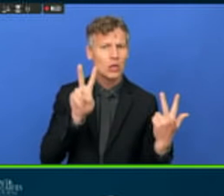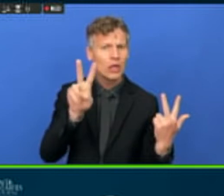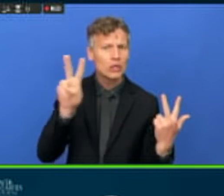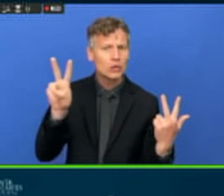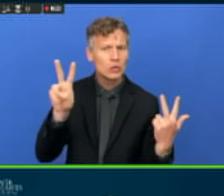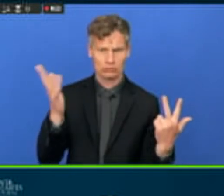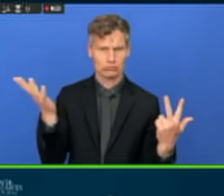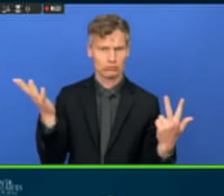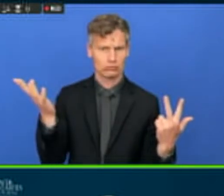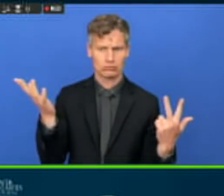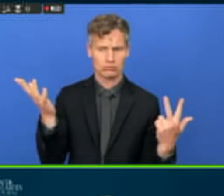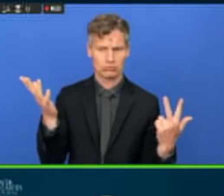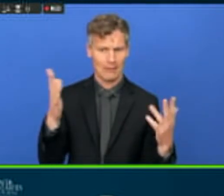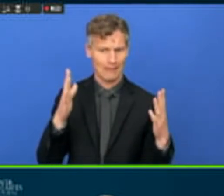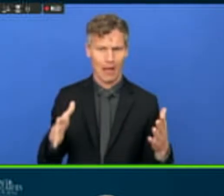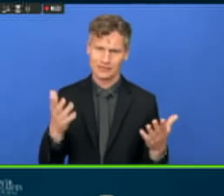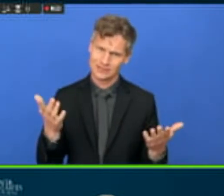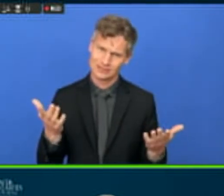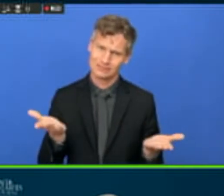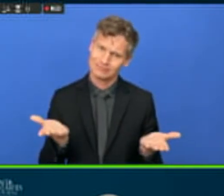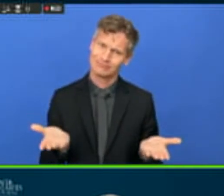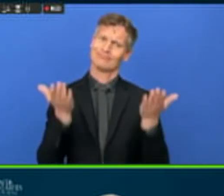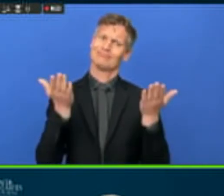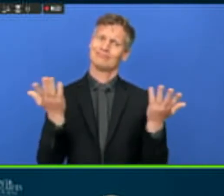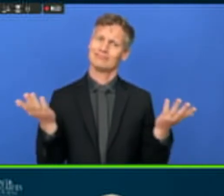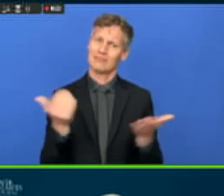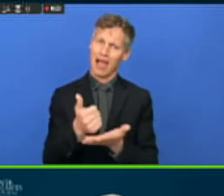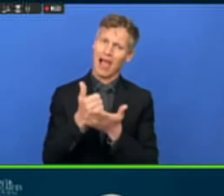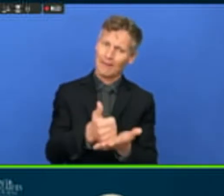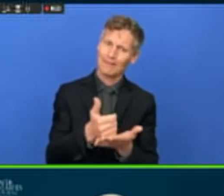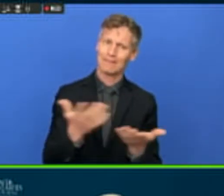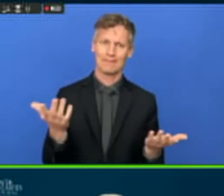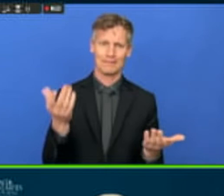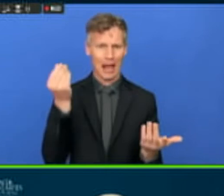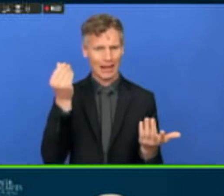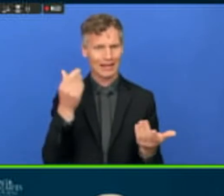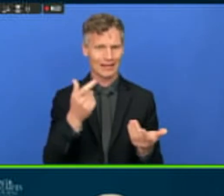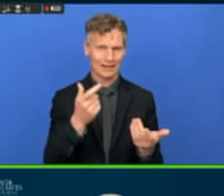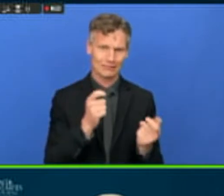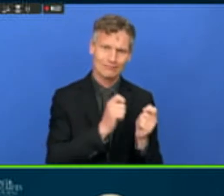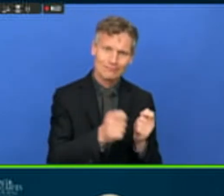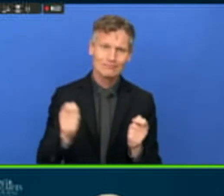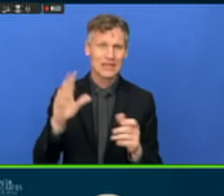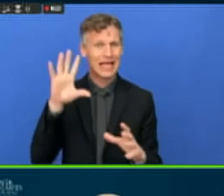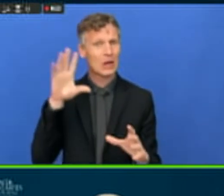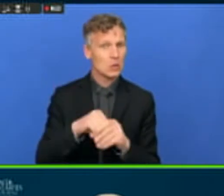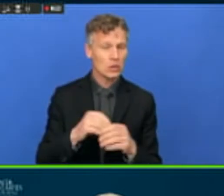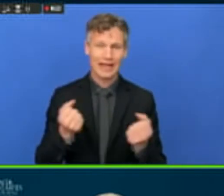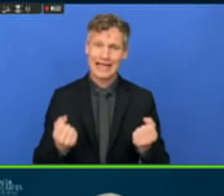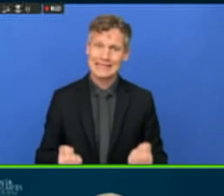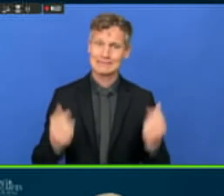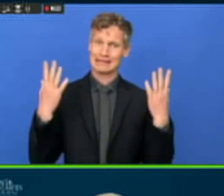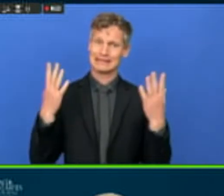need that the budget allocated for national volunteer reviews include also the expenses incurred by the